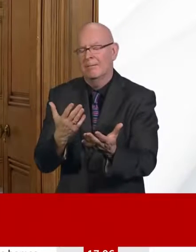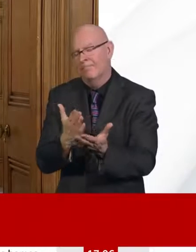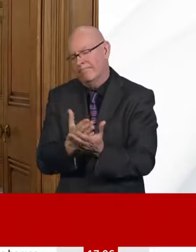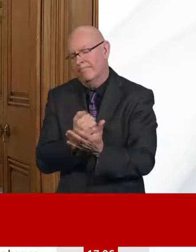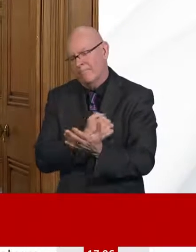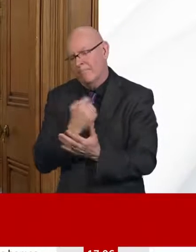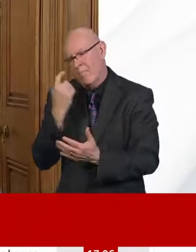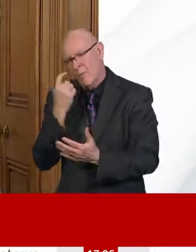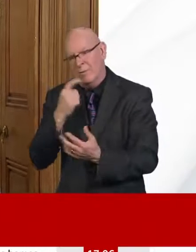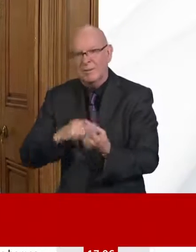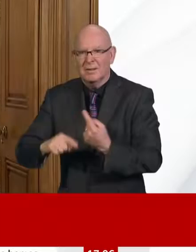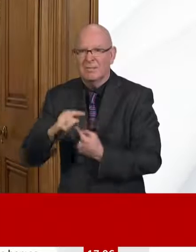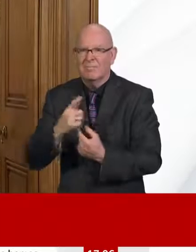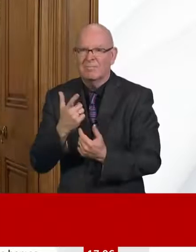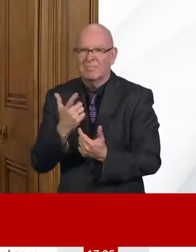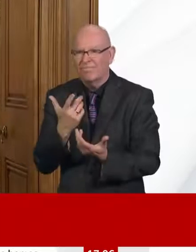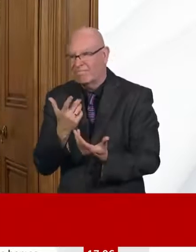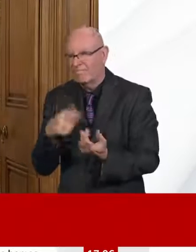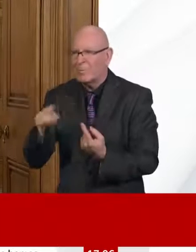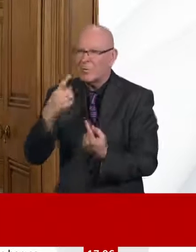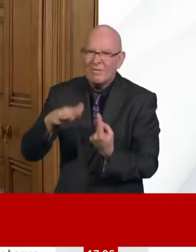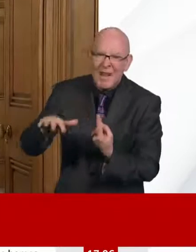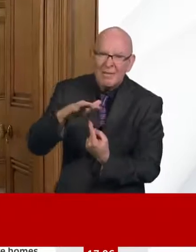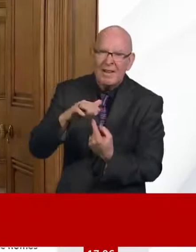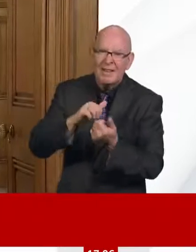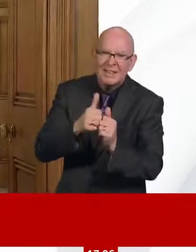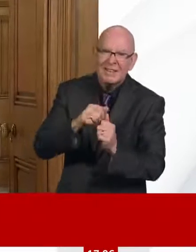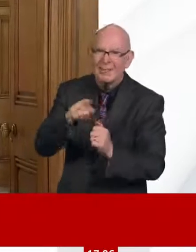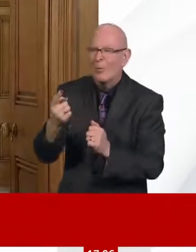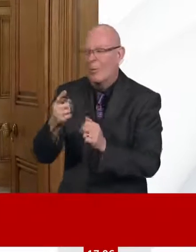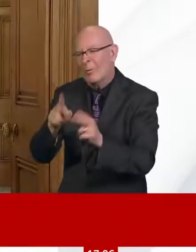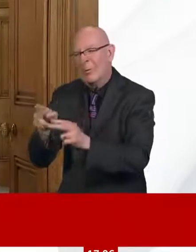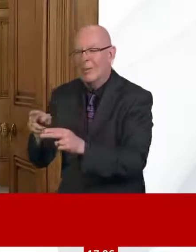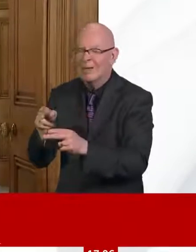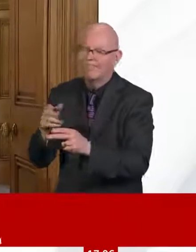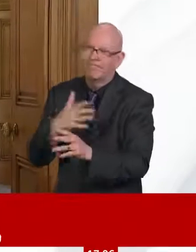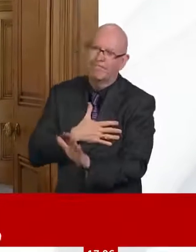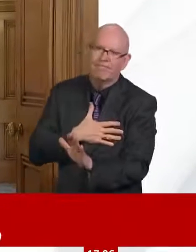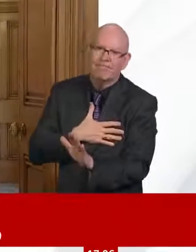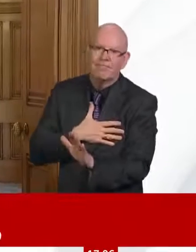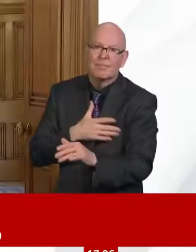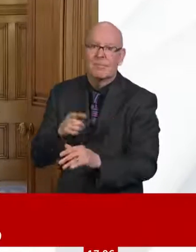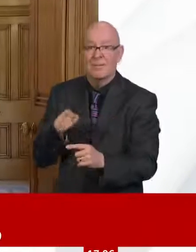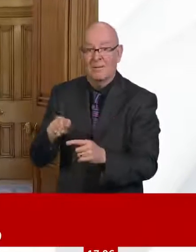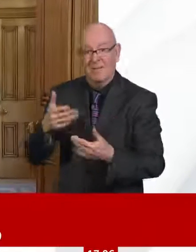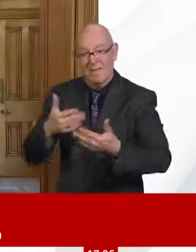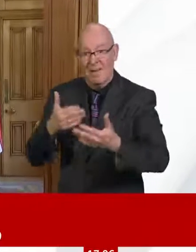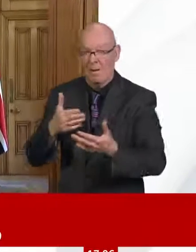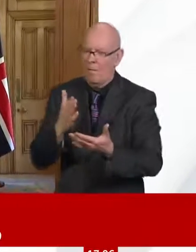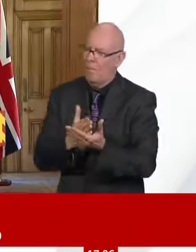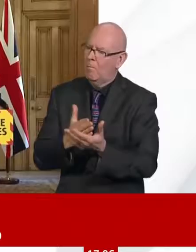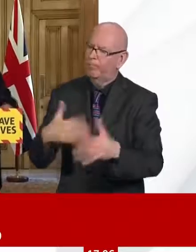Thank you. I'll now hand over to Steve to take you through today's data in more detail before we take some questions from the media.